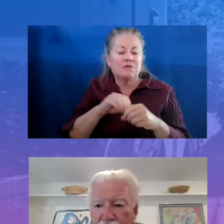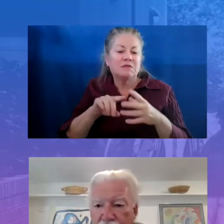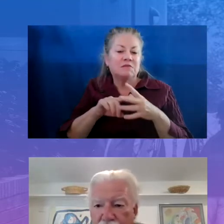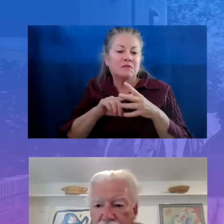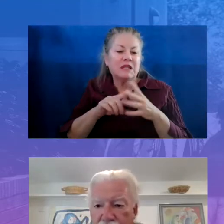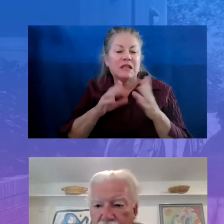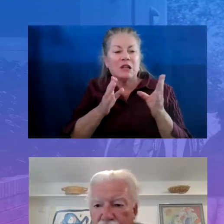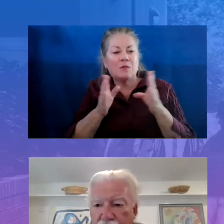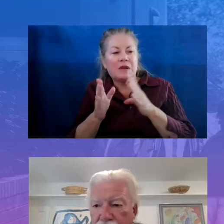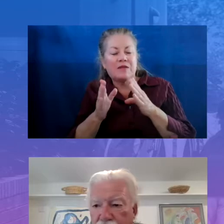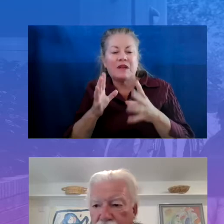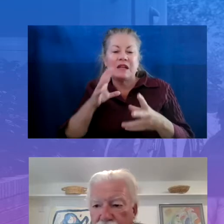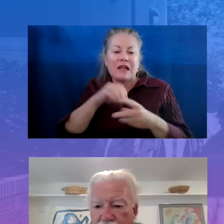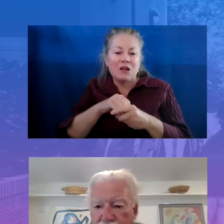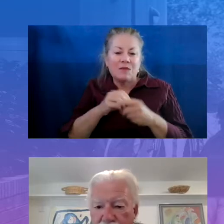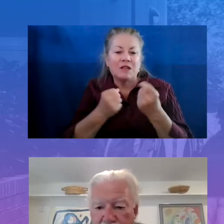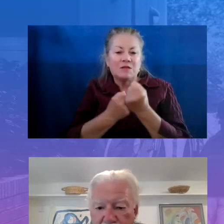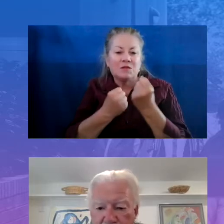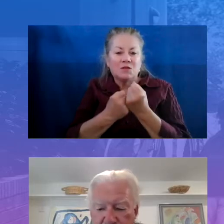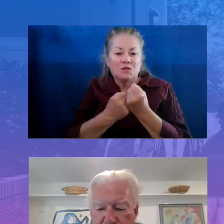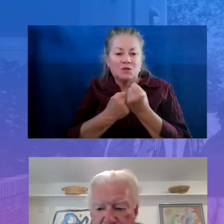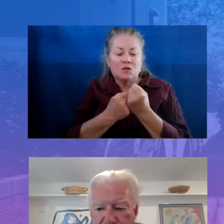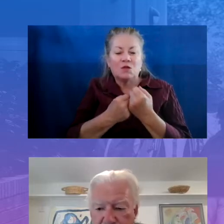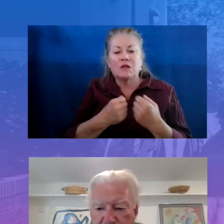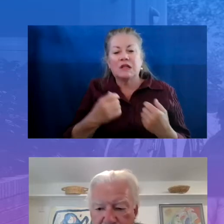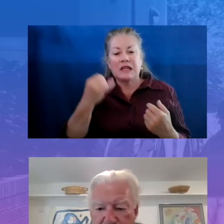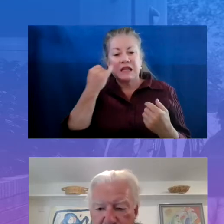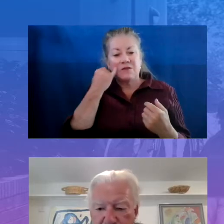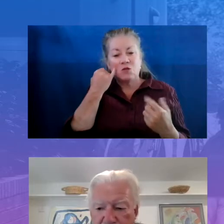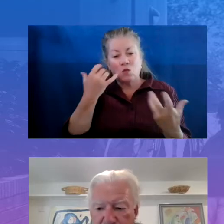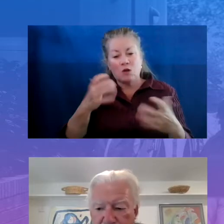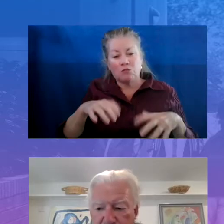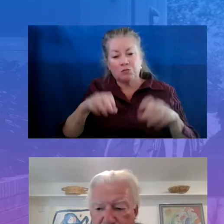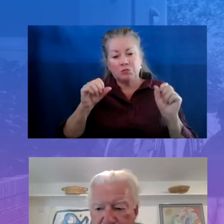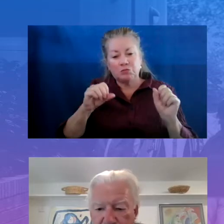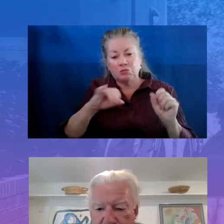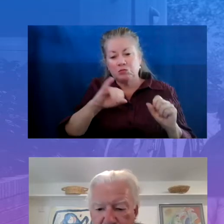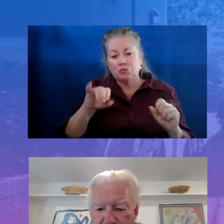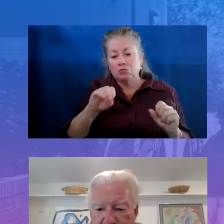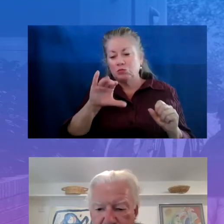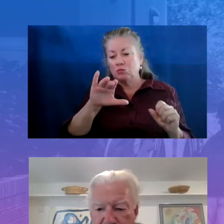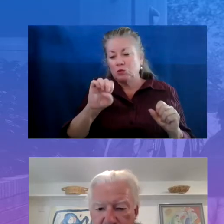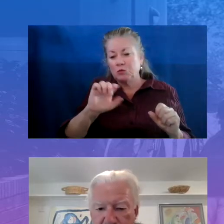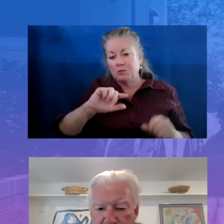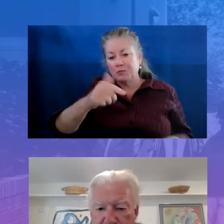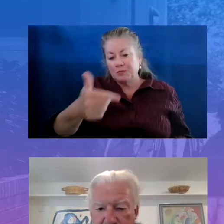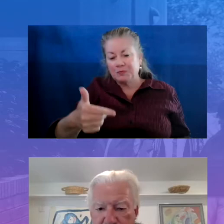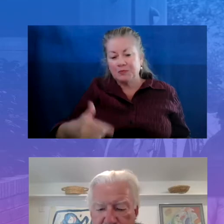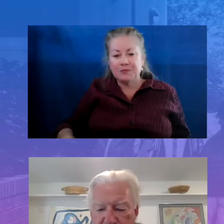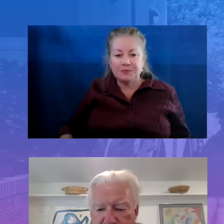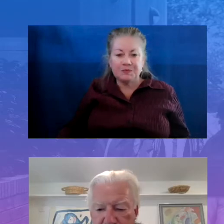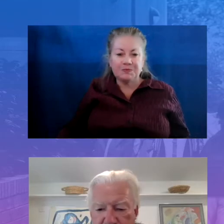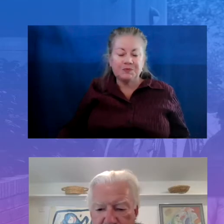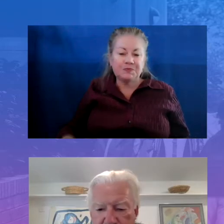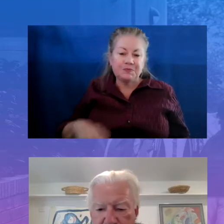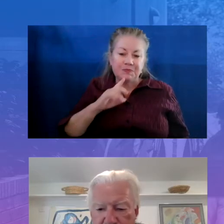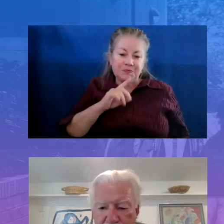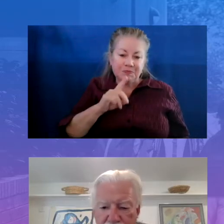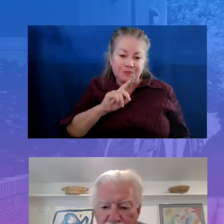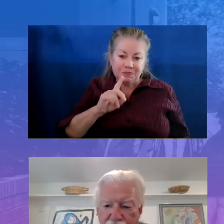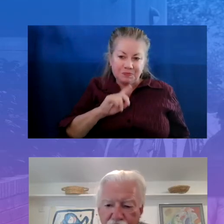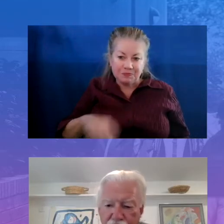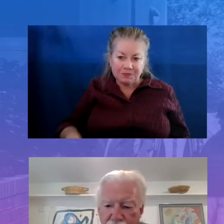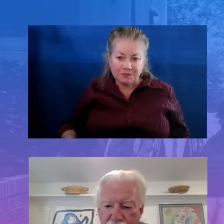to talk about what we do at School Alliance and the extended learning. Absolutely. We have partnered